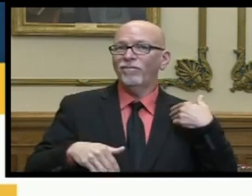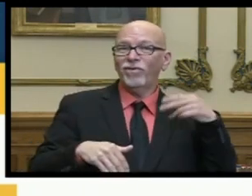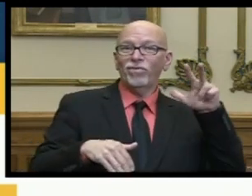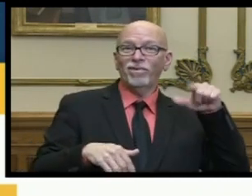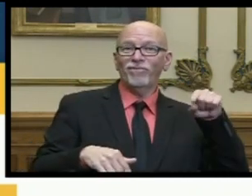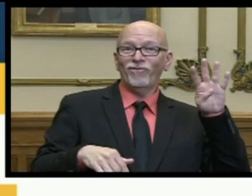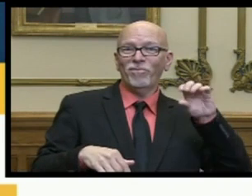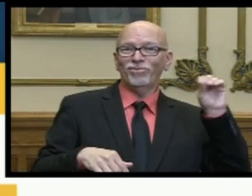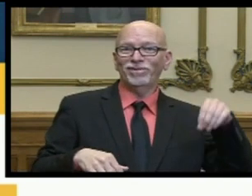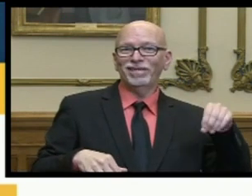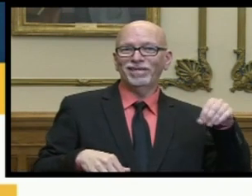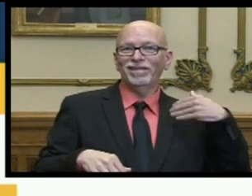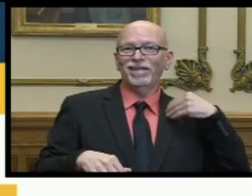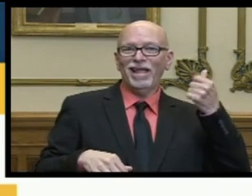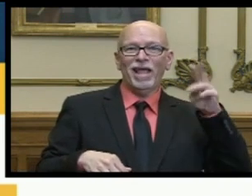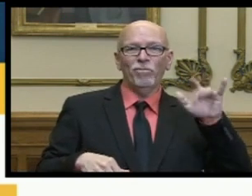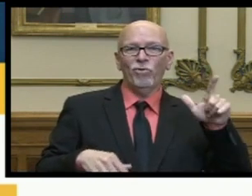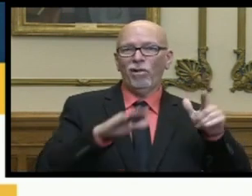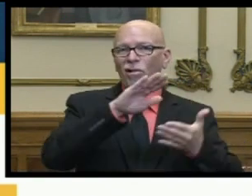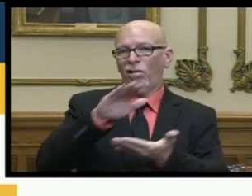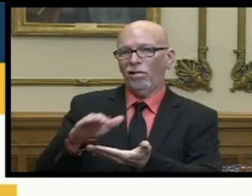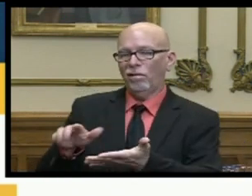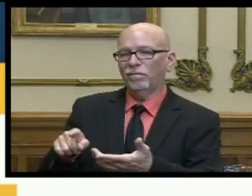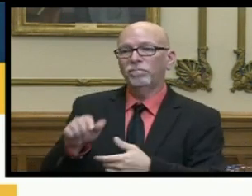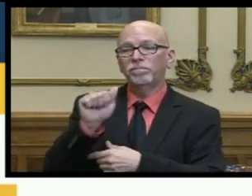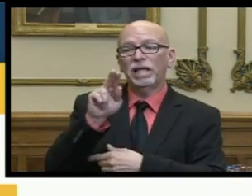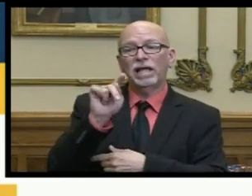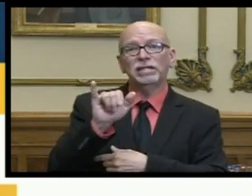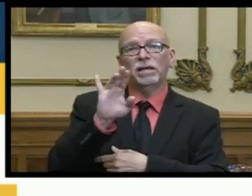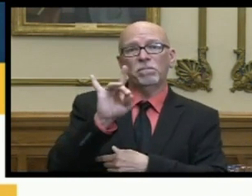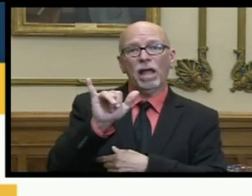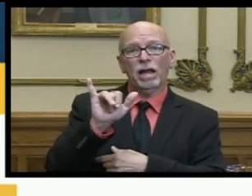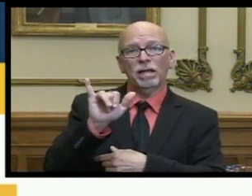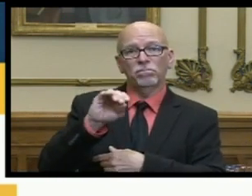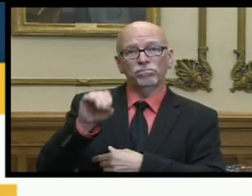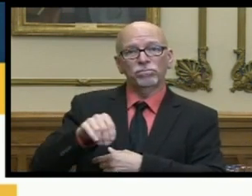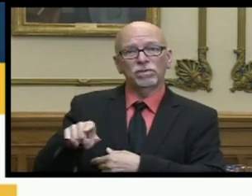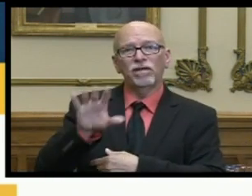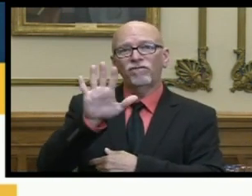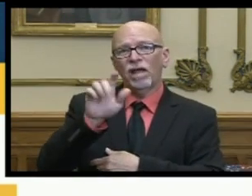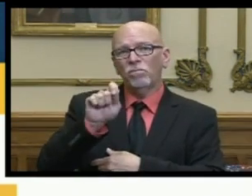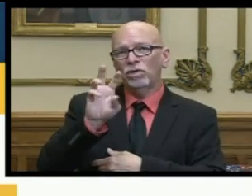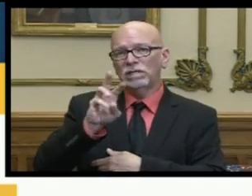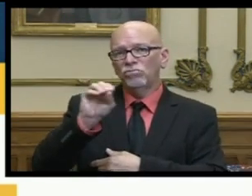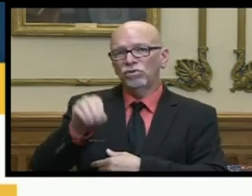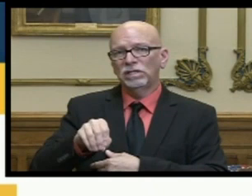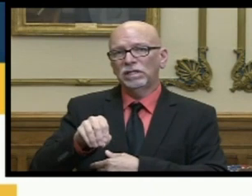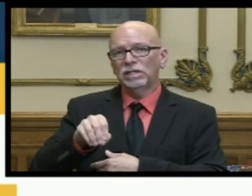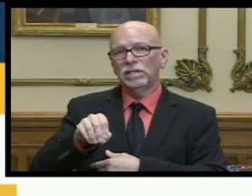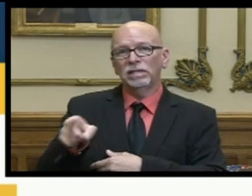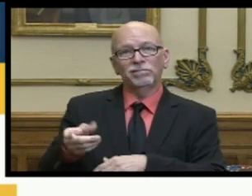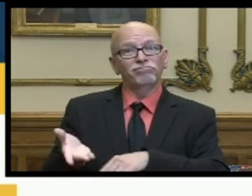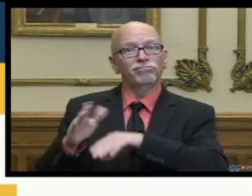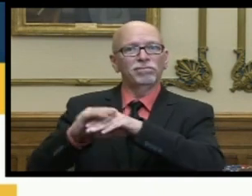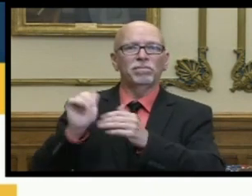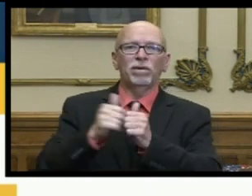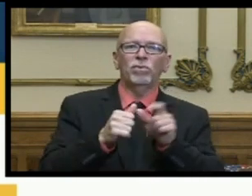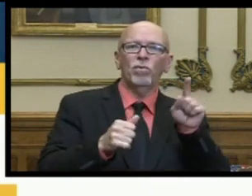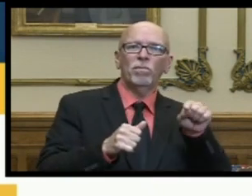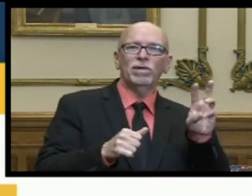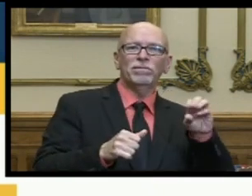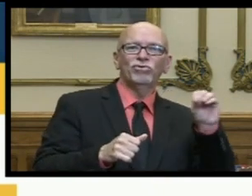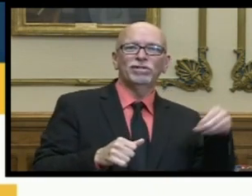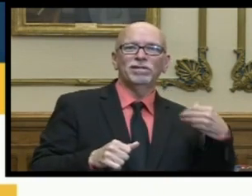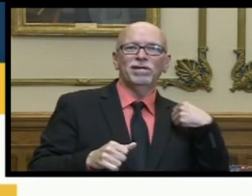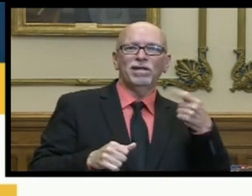.4 percent observed in wave one antibody positivity rates were 5.6 percent which was greater than the 1.6